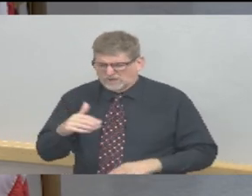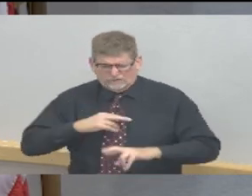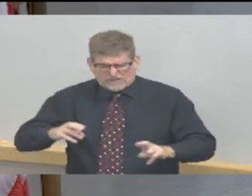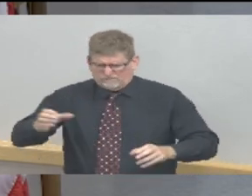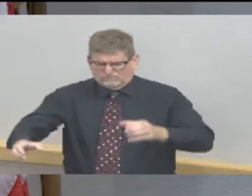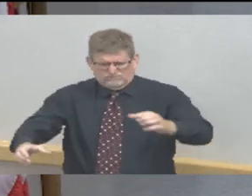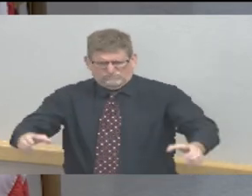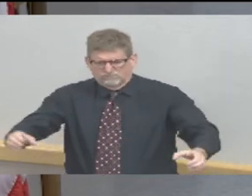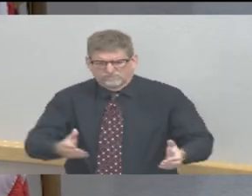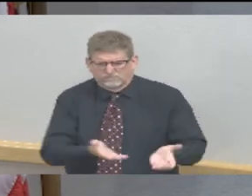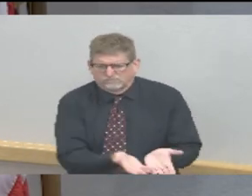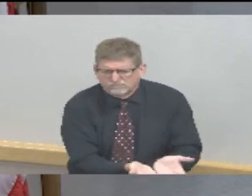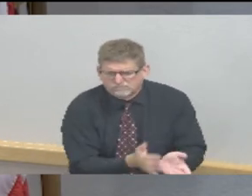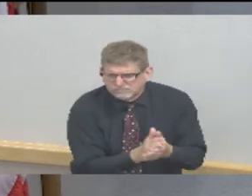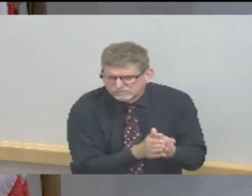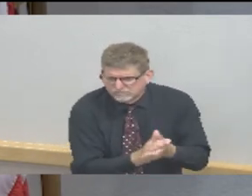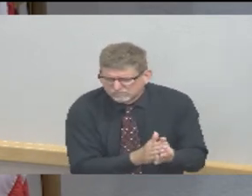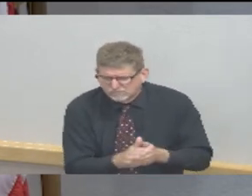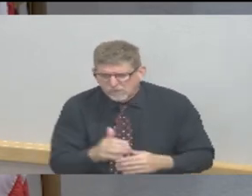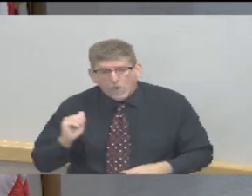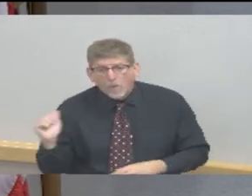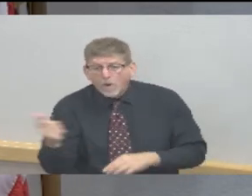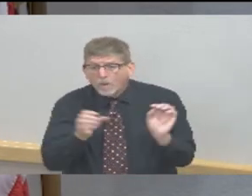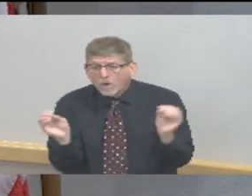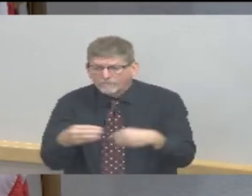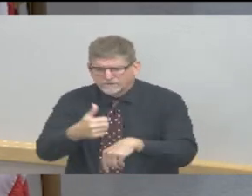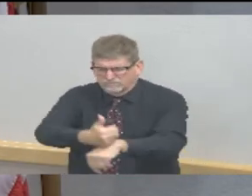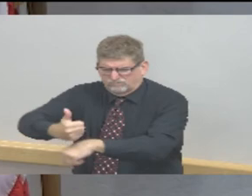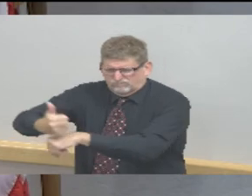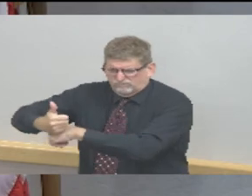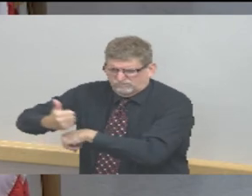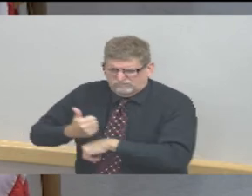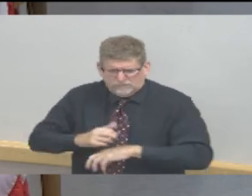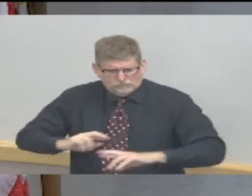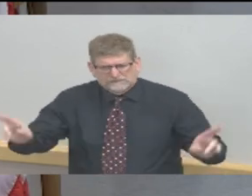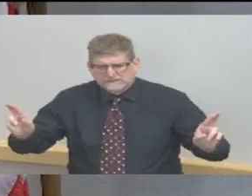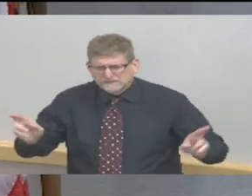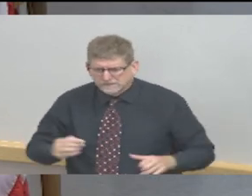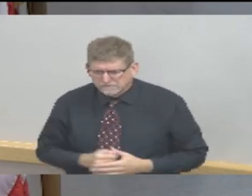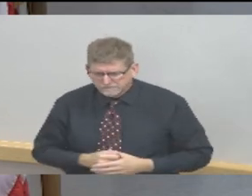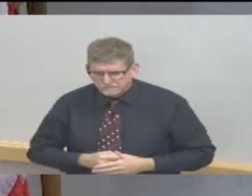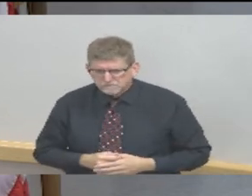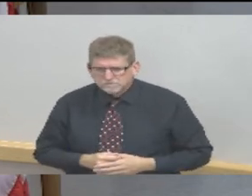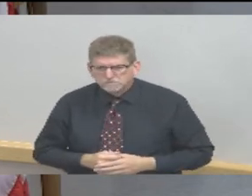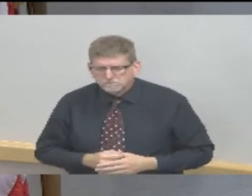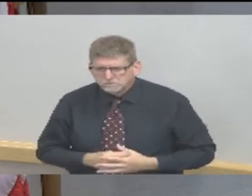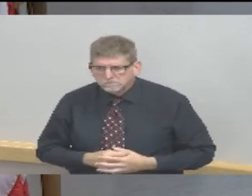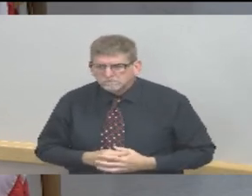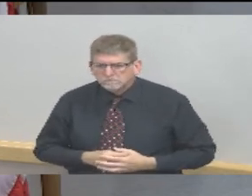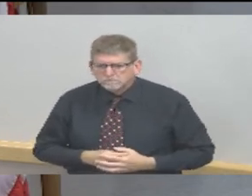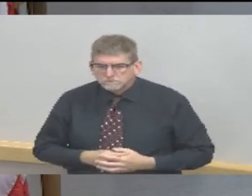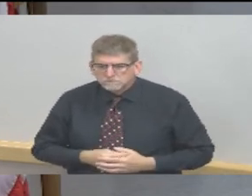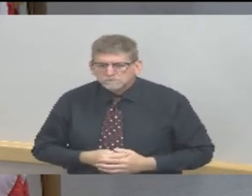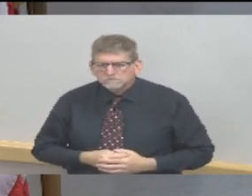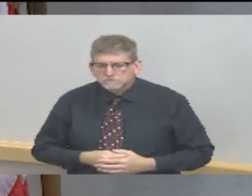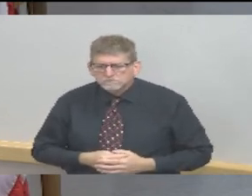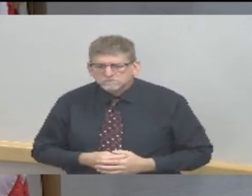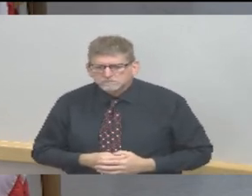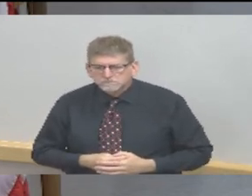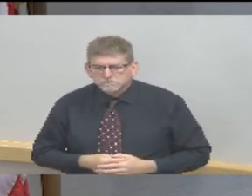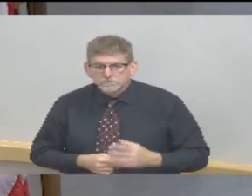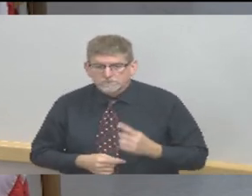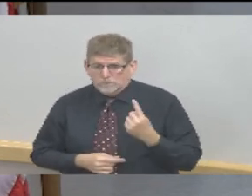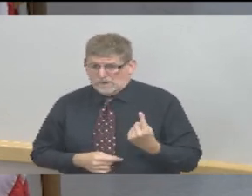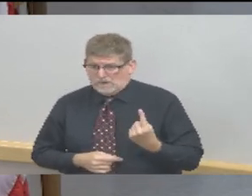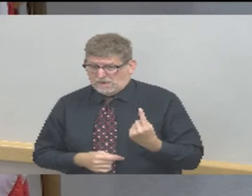government. again want citizens to take advantage of that being provided for you. The one exception to that 26th opening